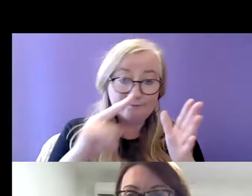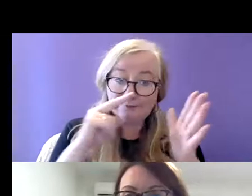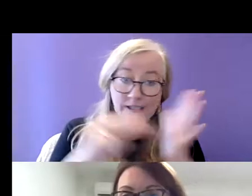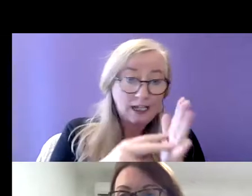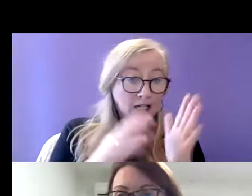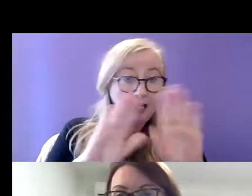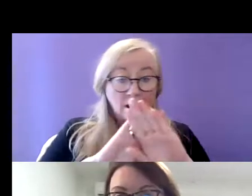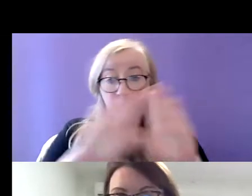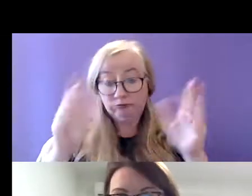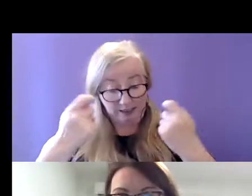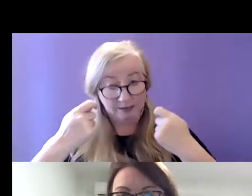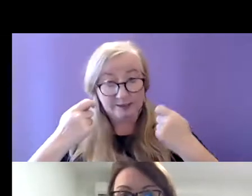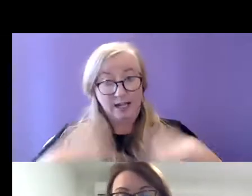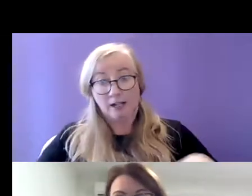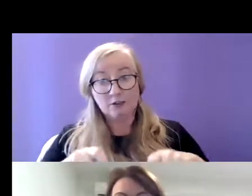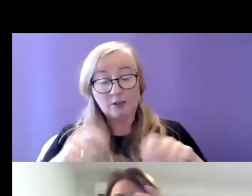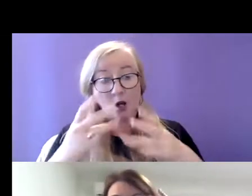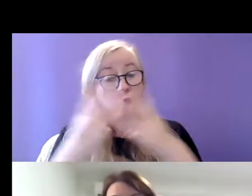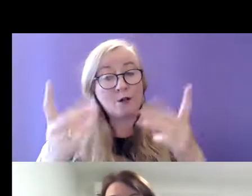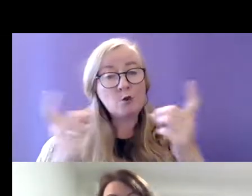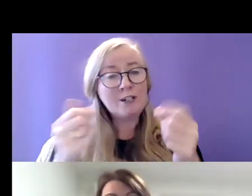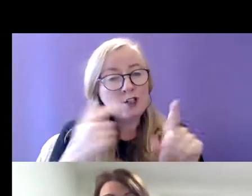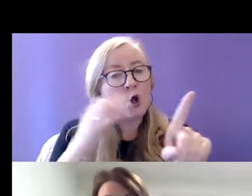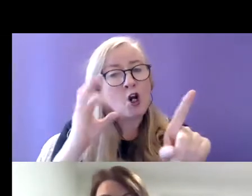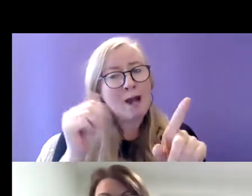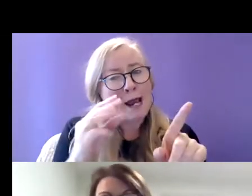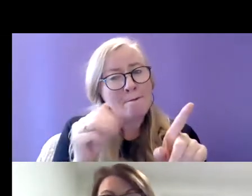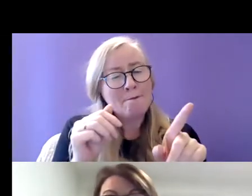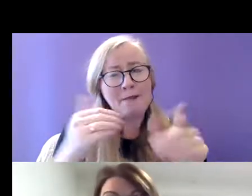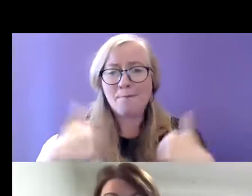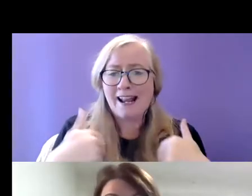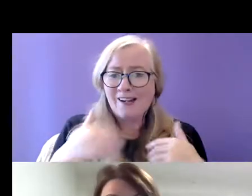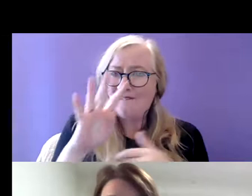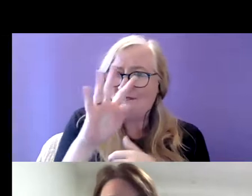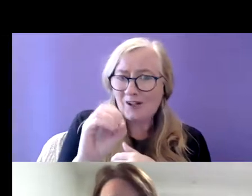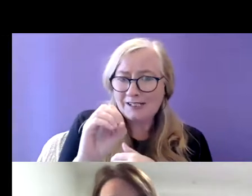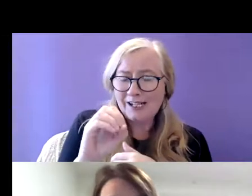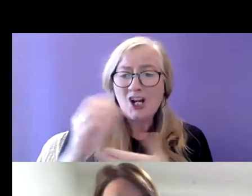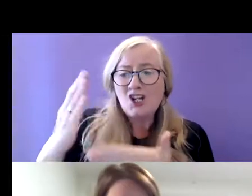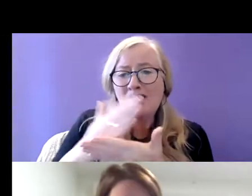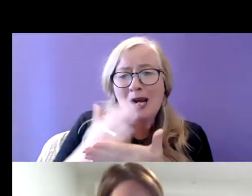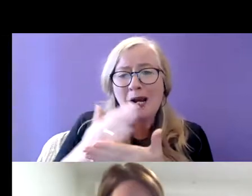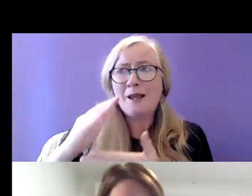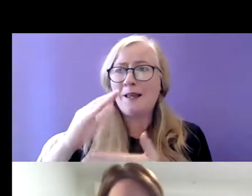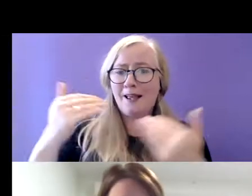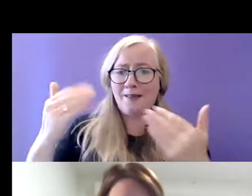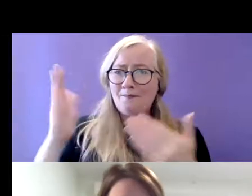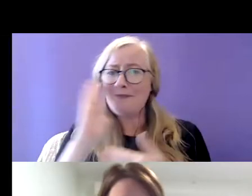tiredness and not wanting to do anything. So Graeme a man in his 40s sharing a bedroom with another adult male.